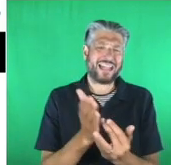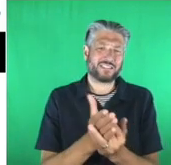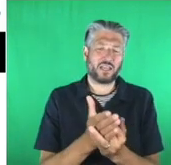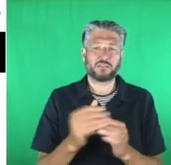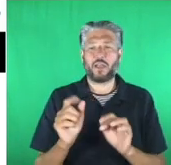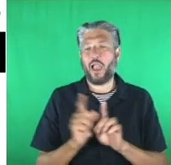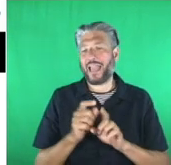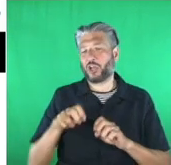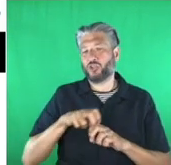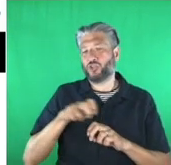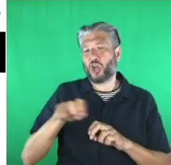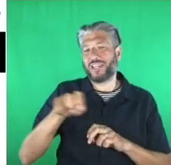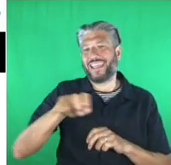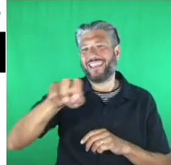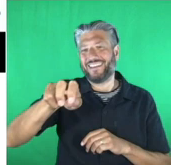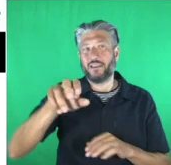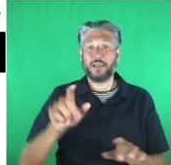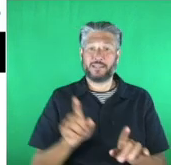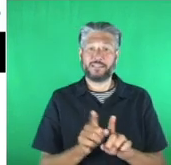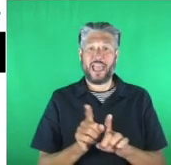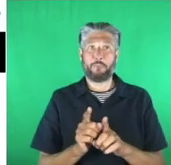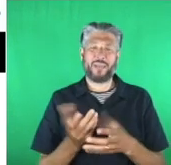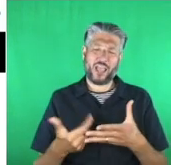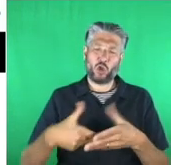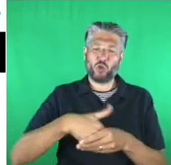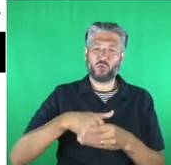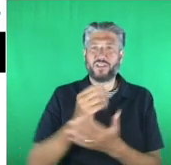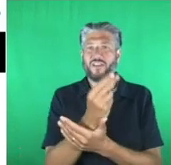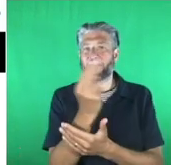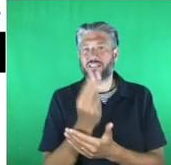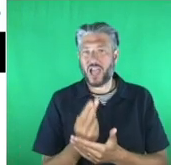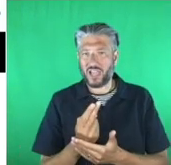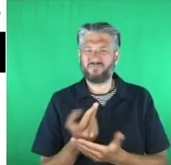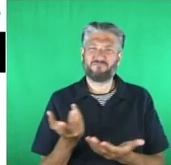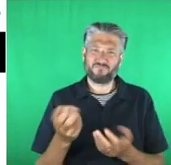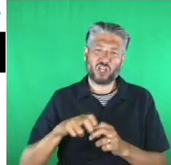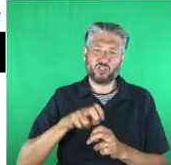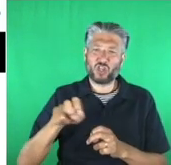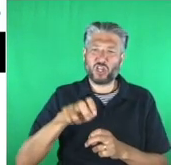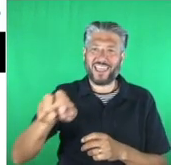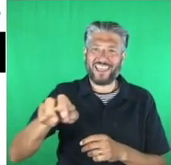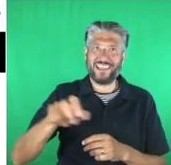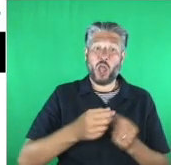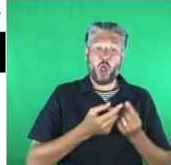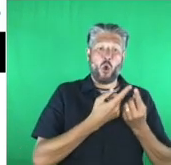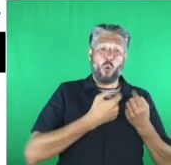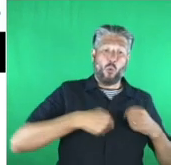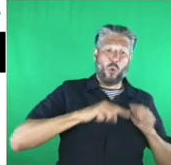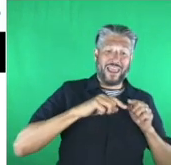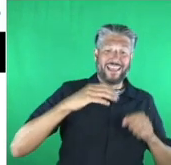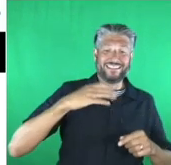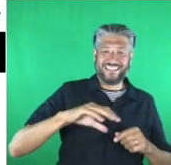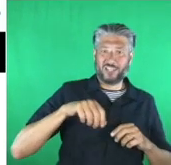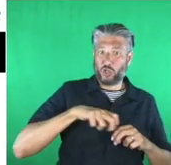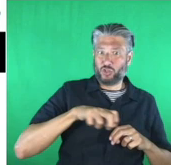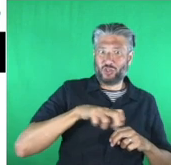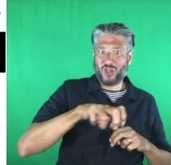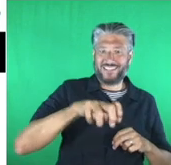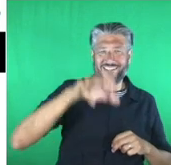Inclusive design is a journey. And our journey that we need to go on is to remember to make our